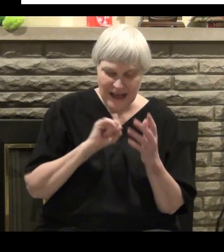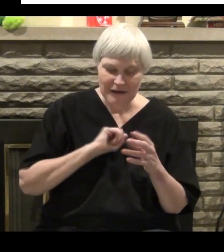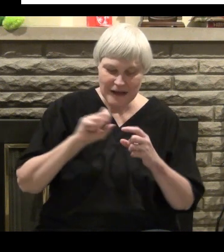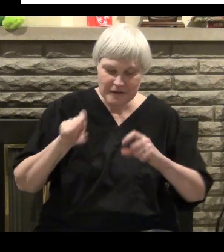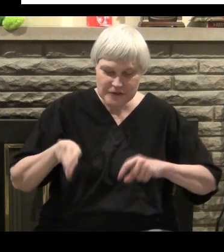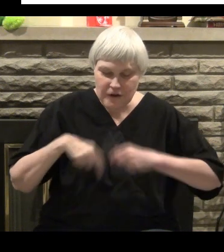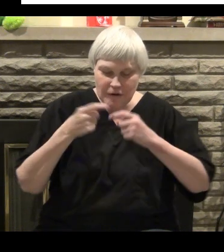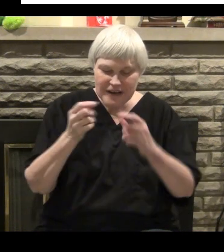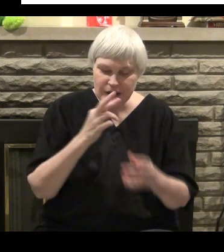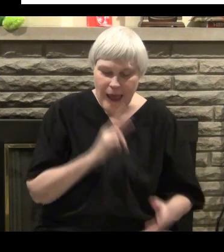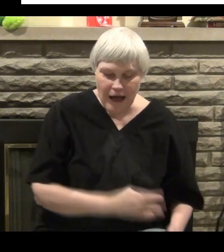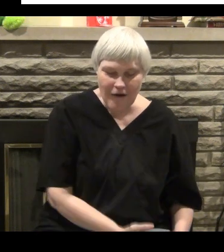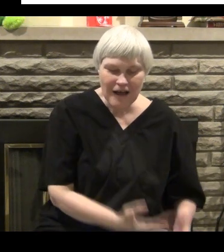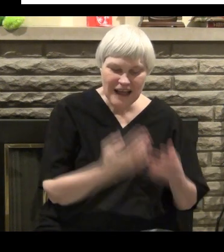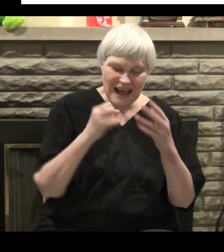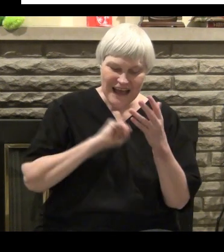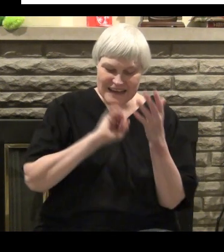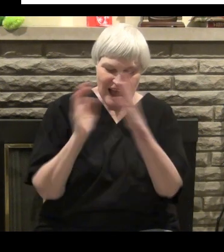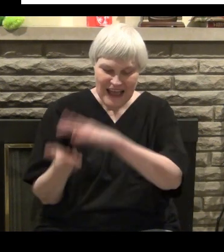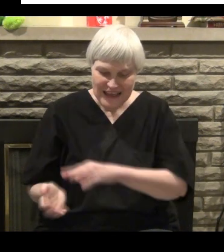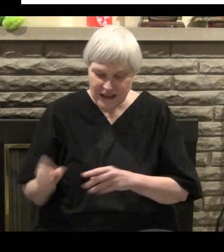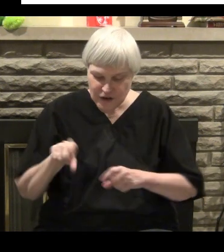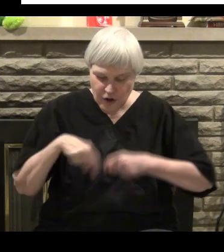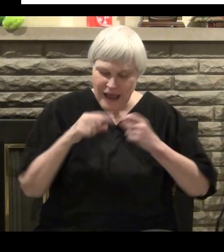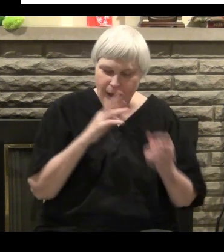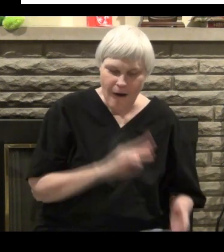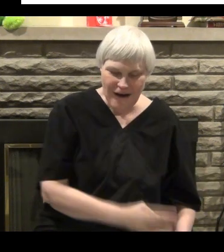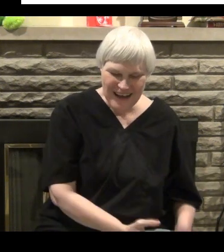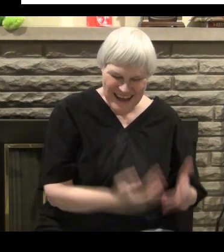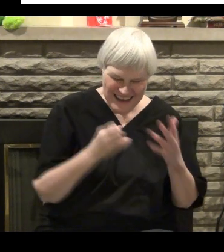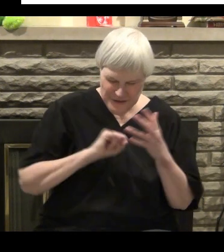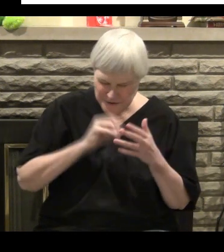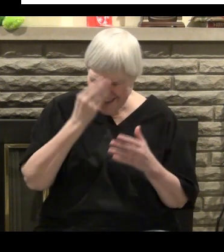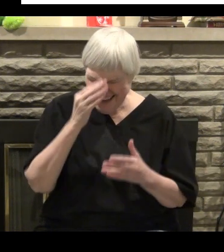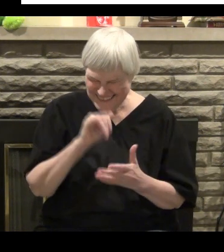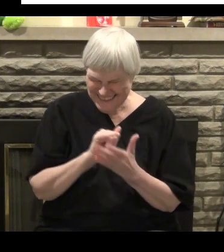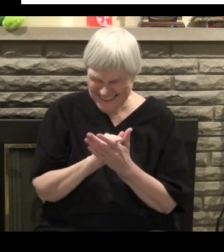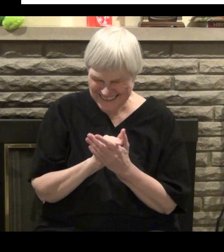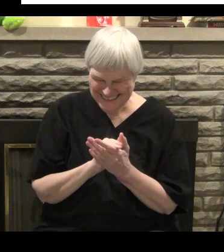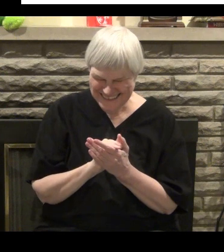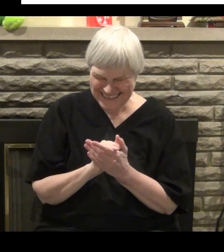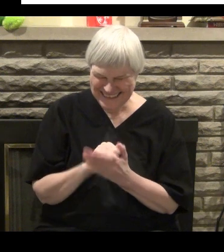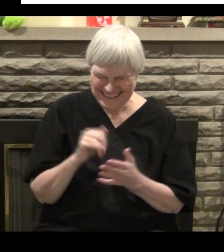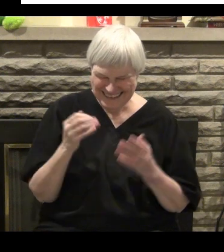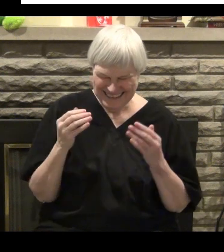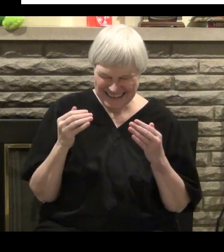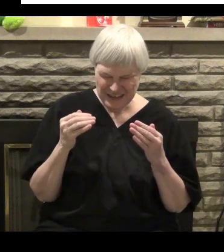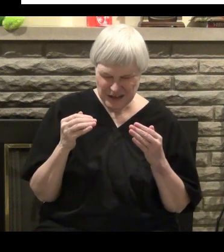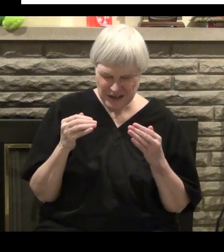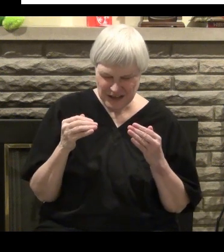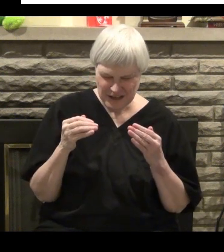question in my mind, because of what I had done, that I was going to hell. When I died, I would be going to hell.